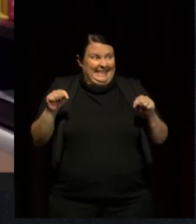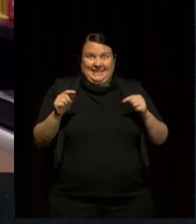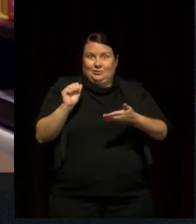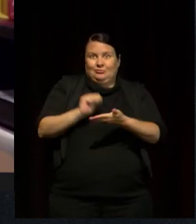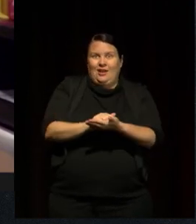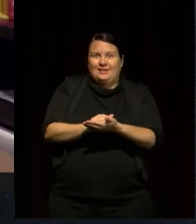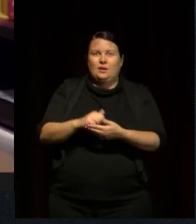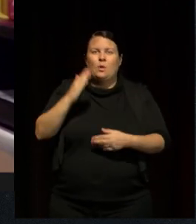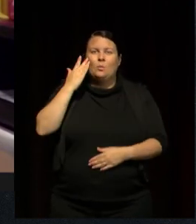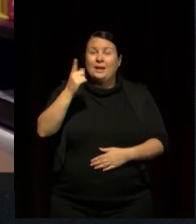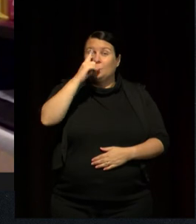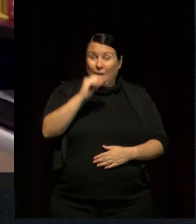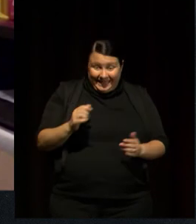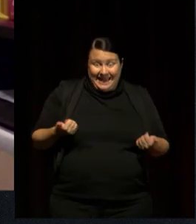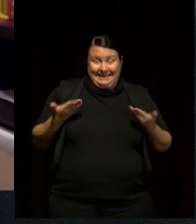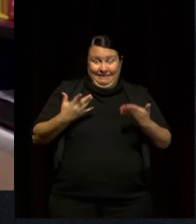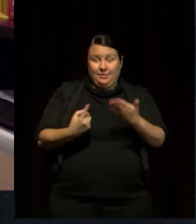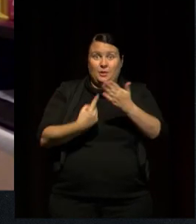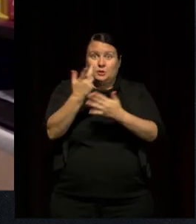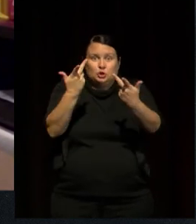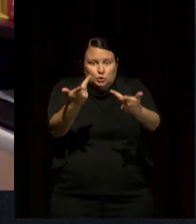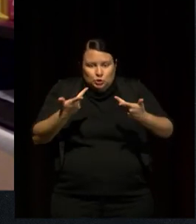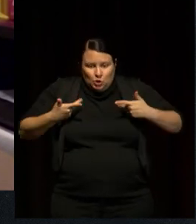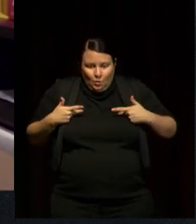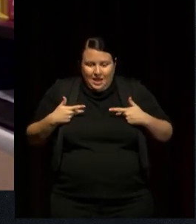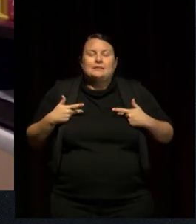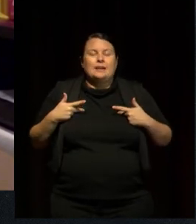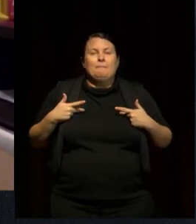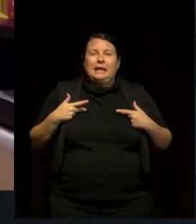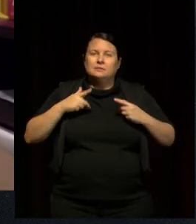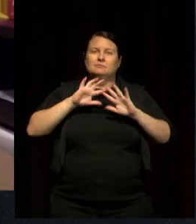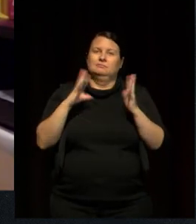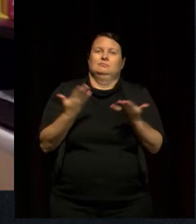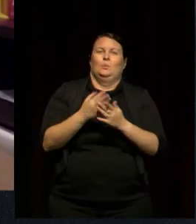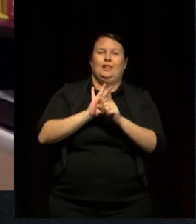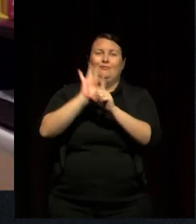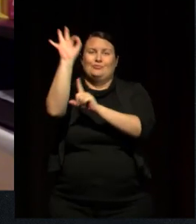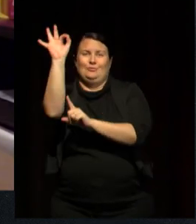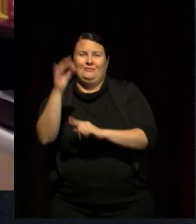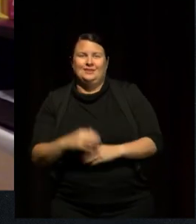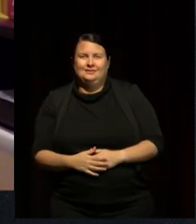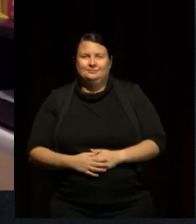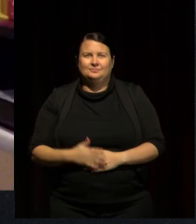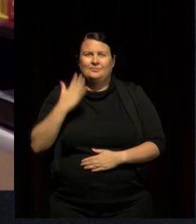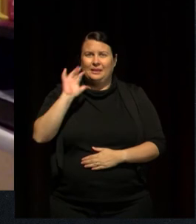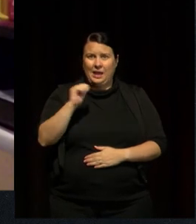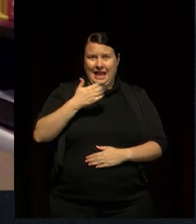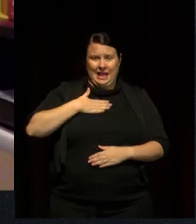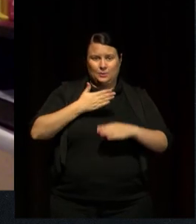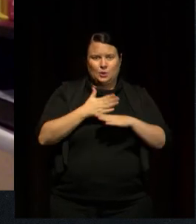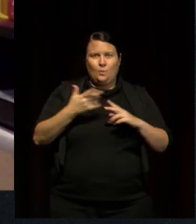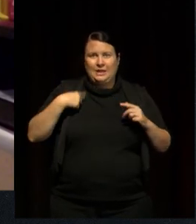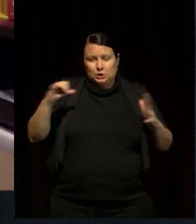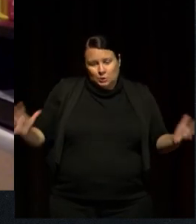genuinely do that, I think we're going to be on the right track. mean, no matter what our social role is, our job is to elevate,